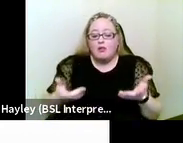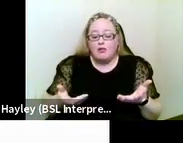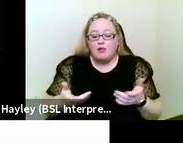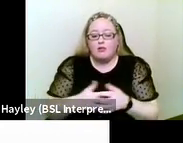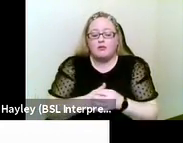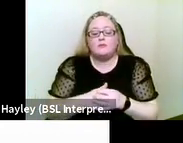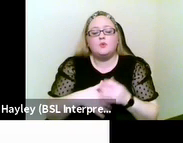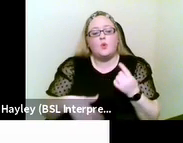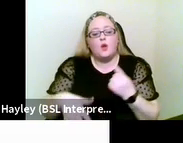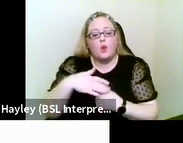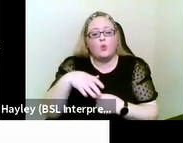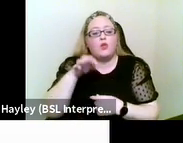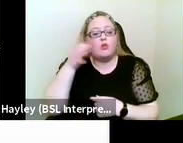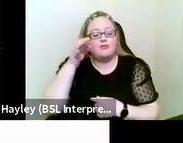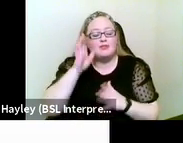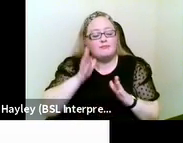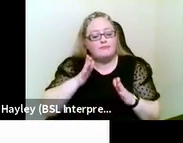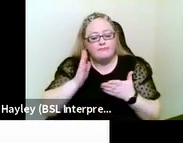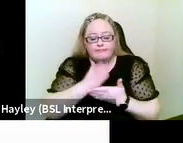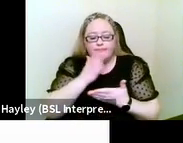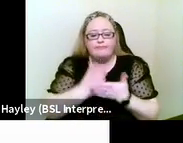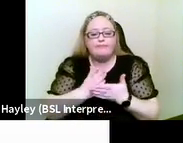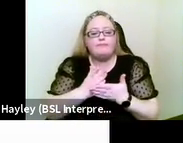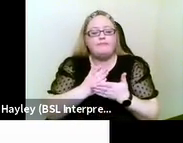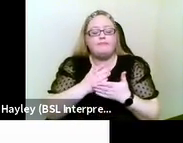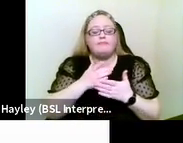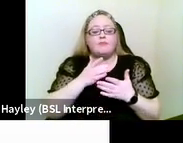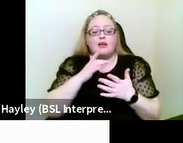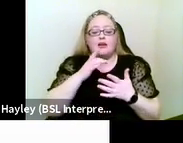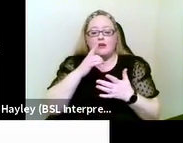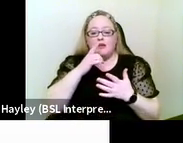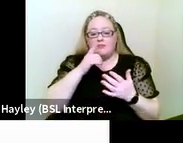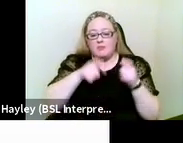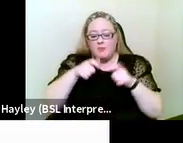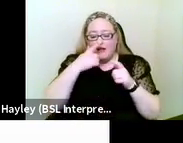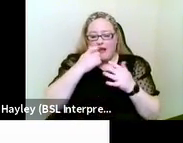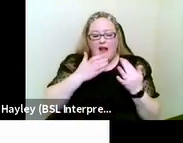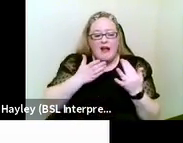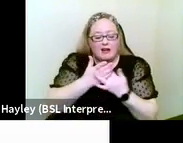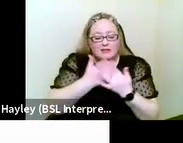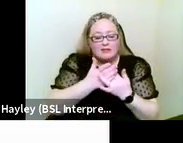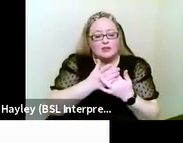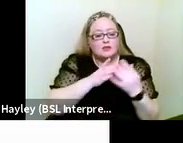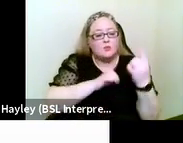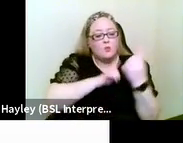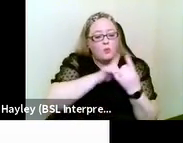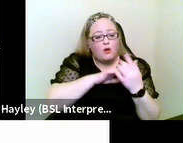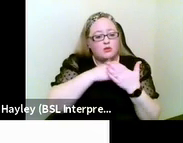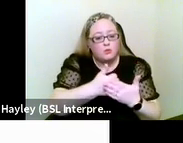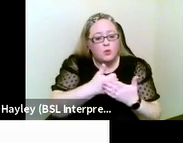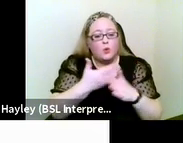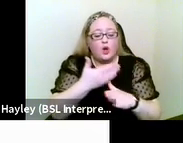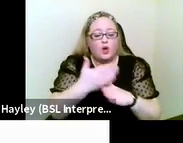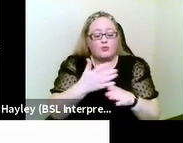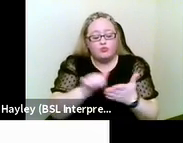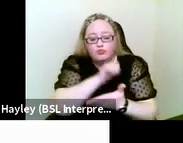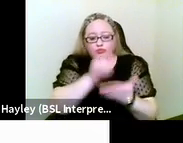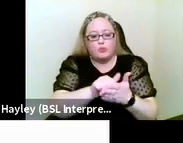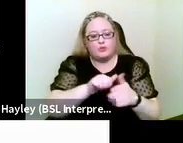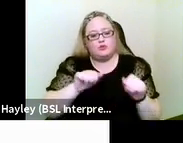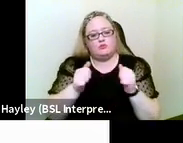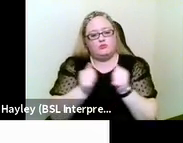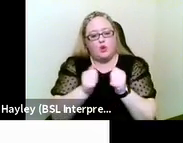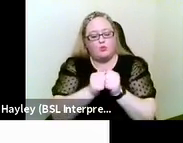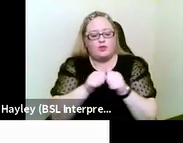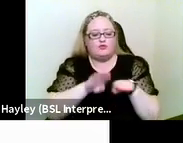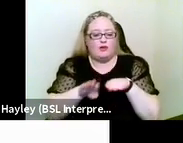must ensure that deafblind people are able to access specifically trained one to one support workers. The information is accessible and that